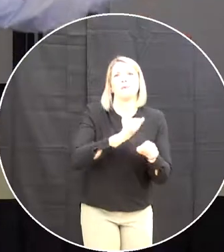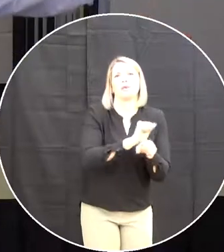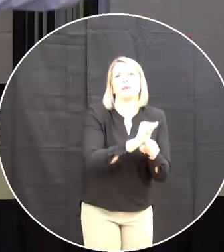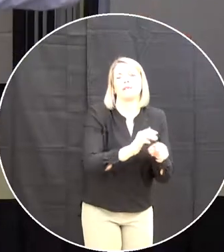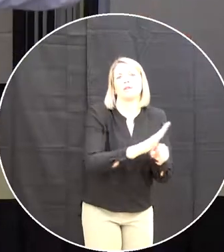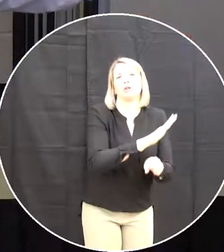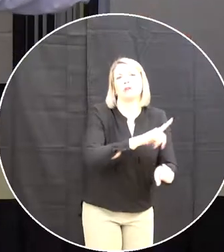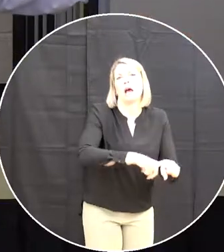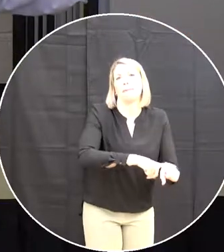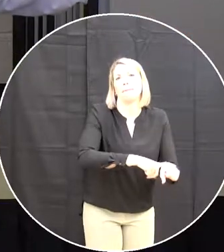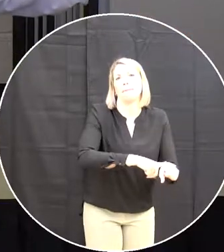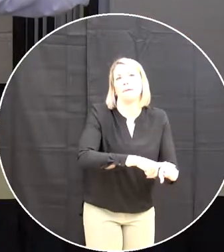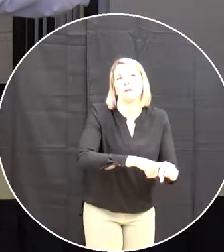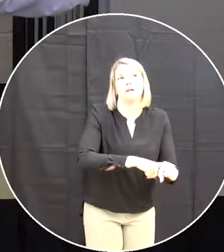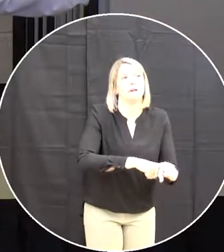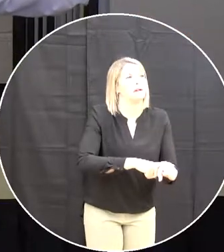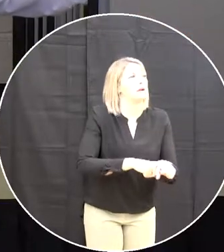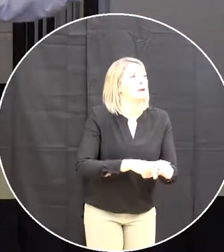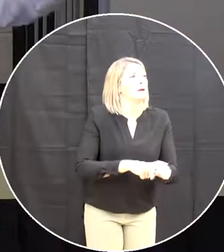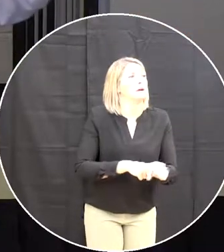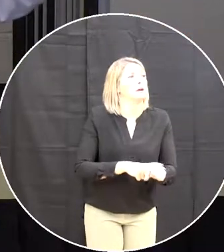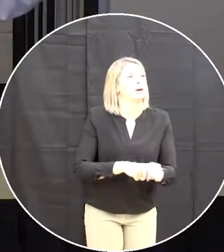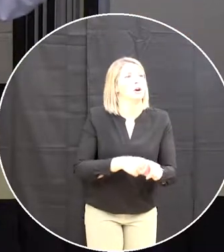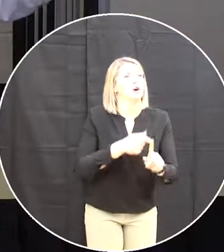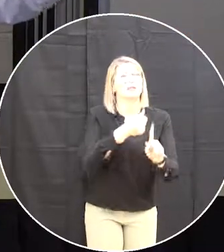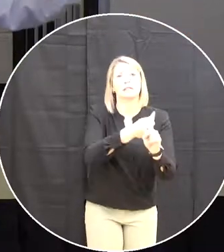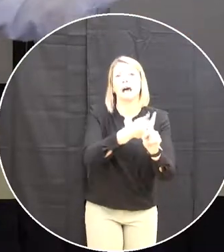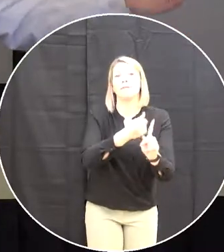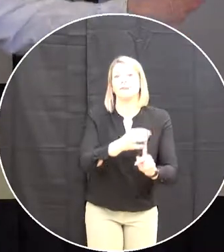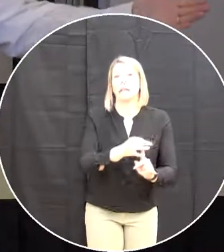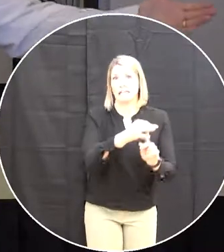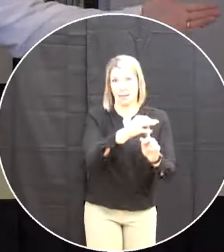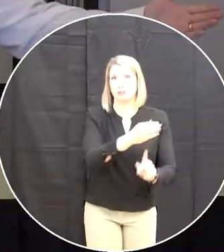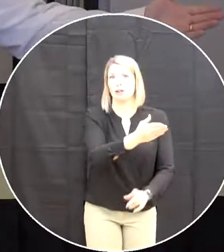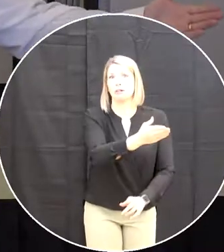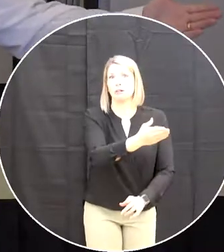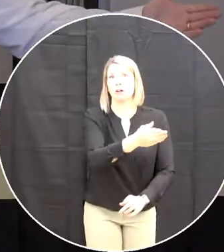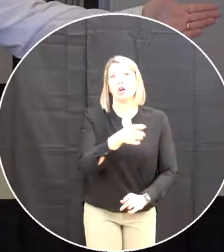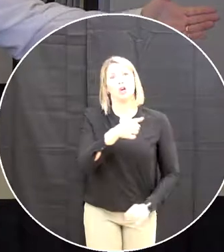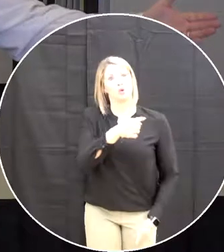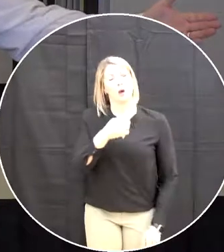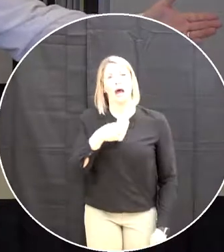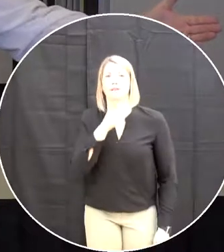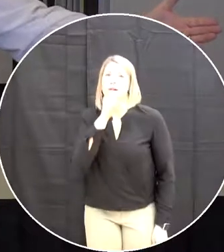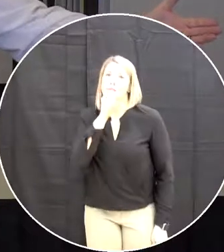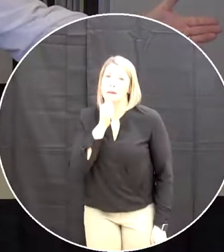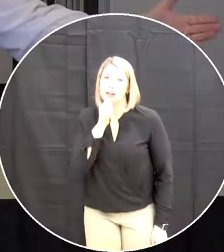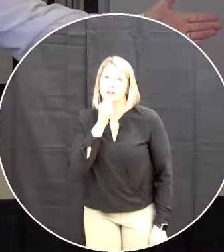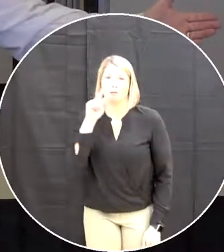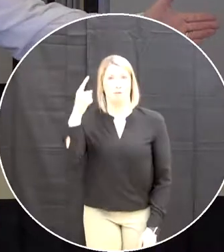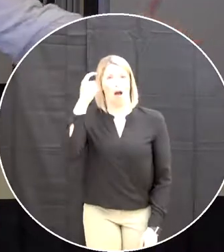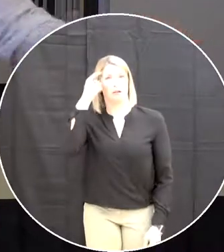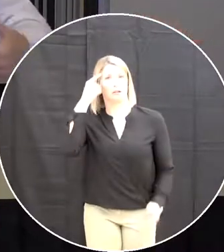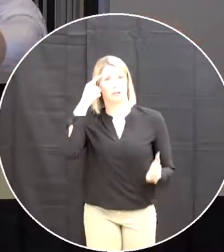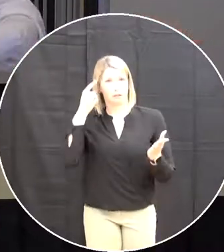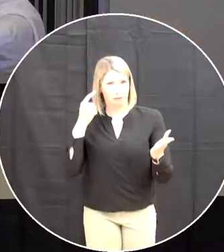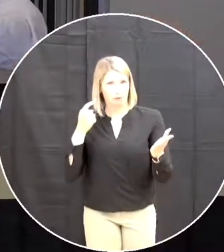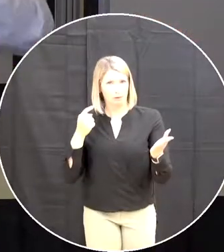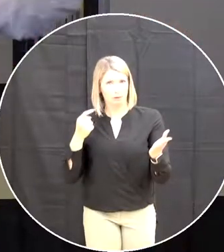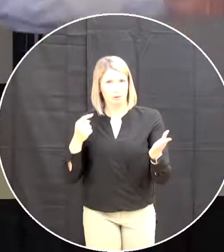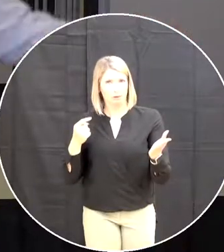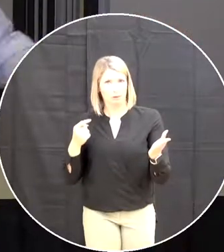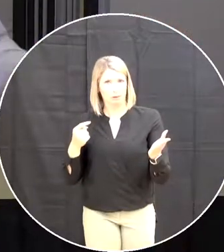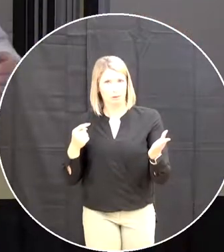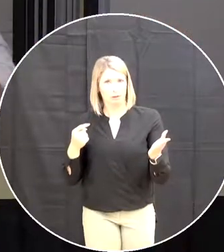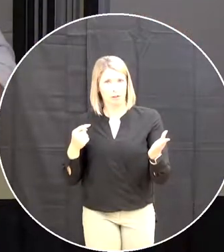you're you're an exception sir you have a very patient employer i must say to allow you